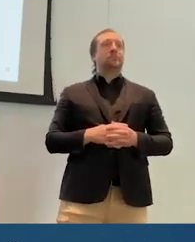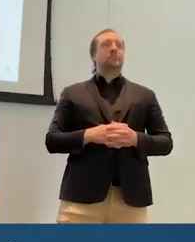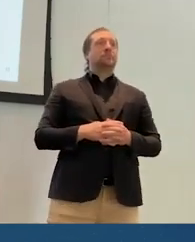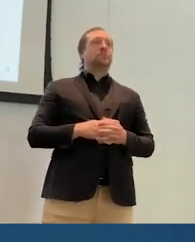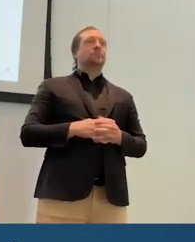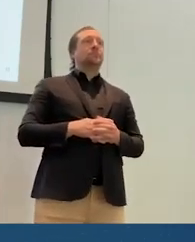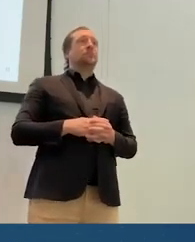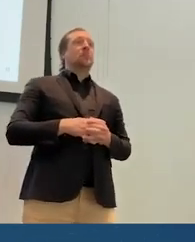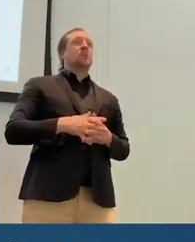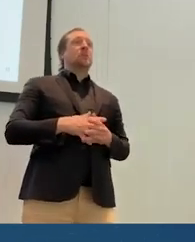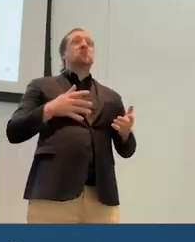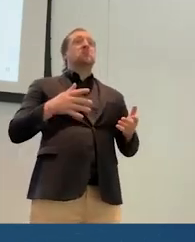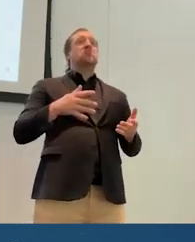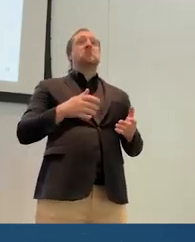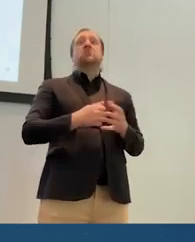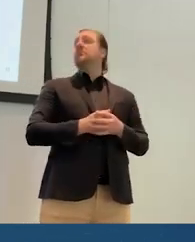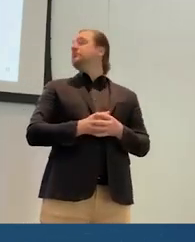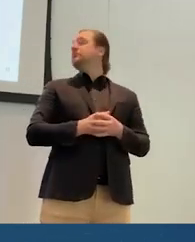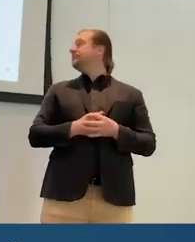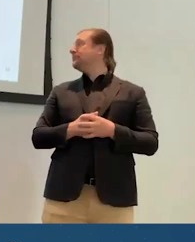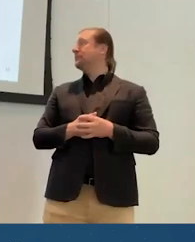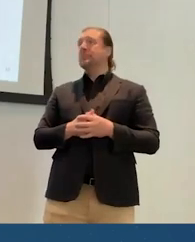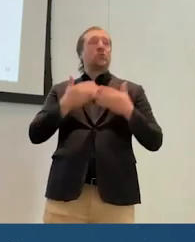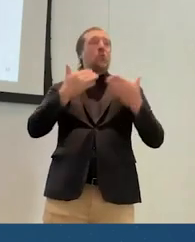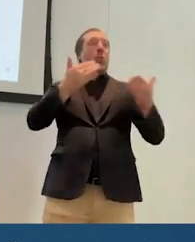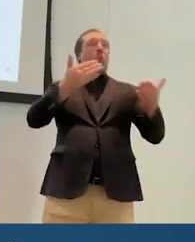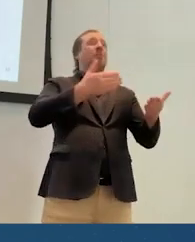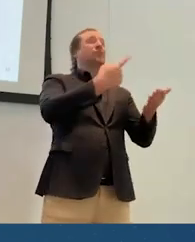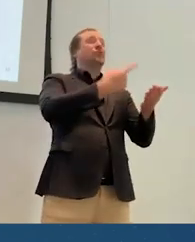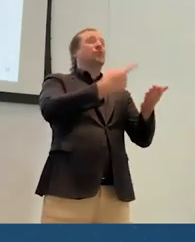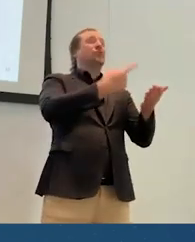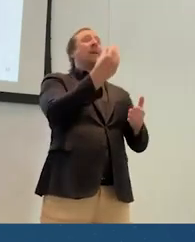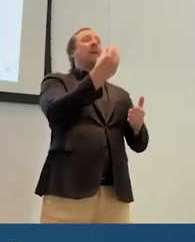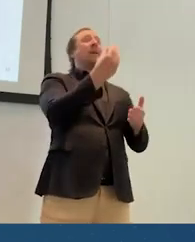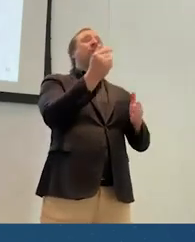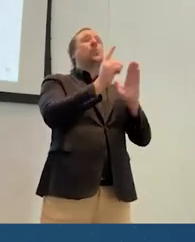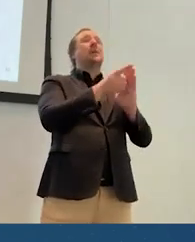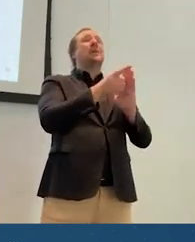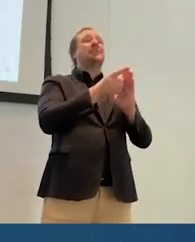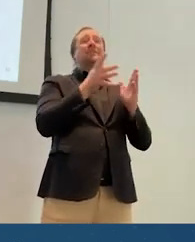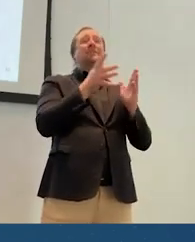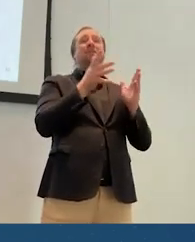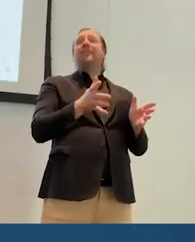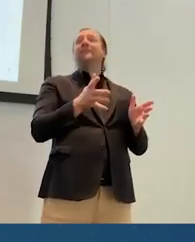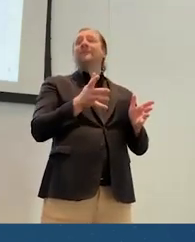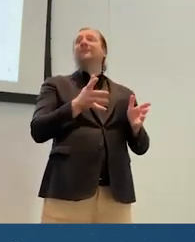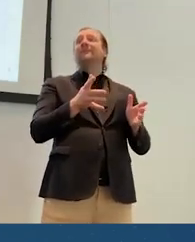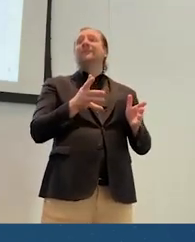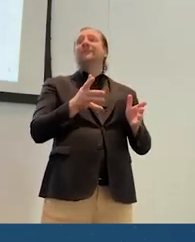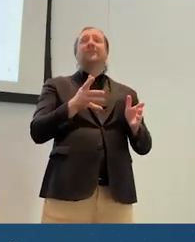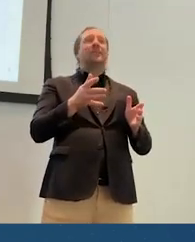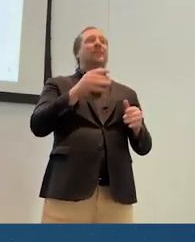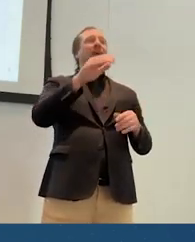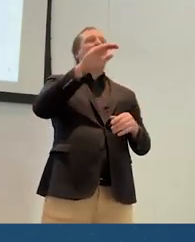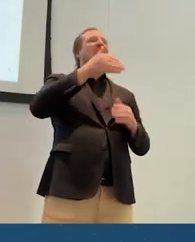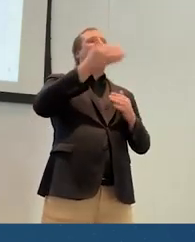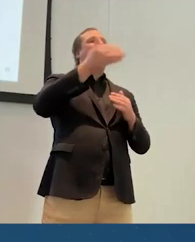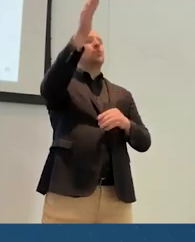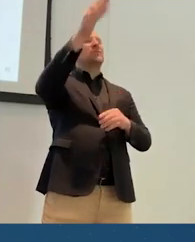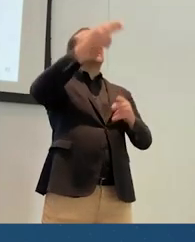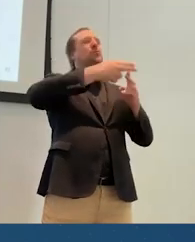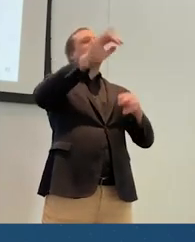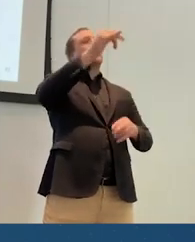And yeah, let's let's talk a few minutes now because I think we're we've got Justin coming on